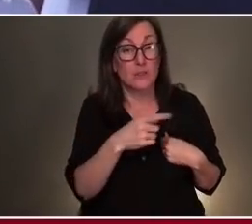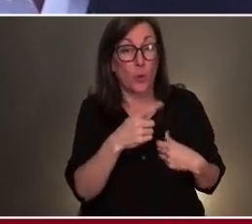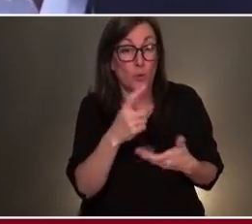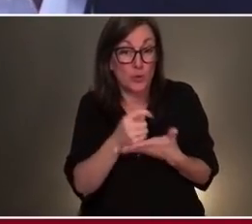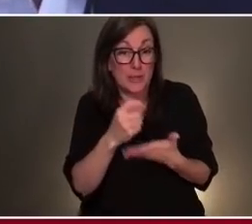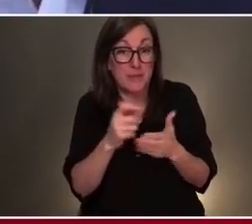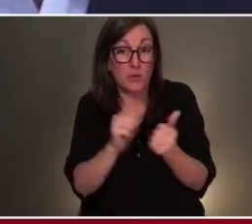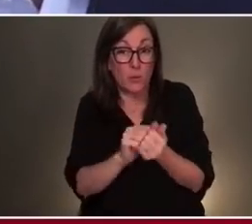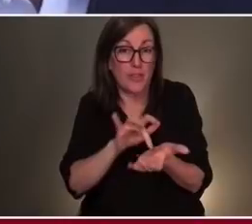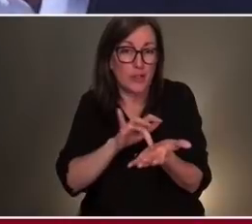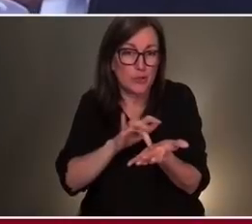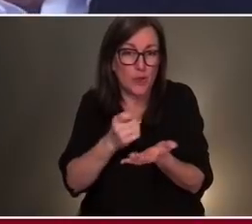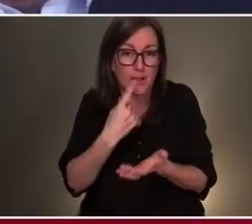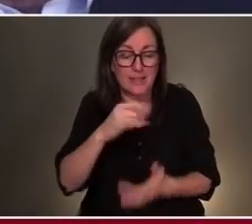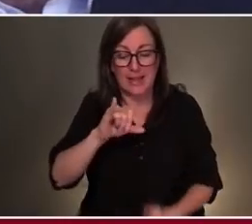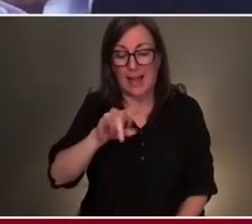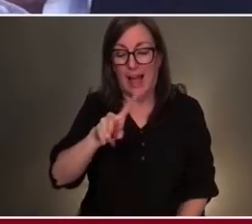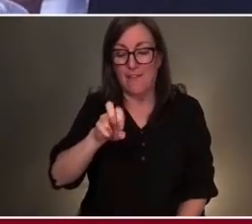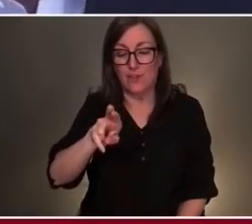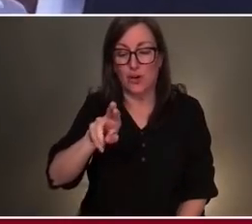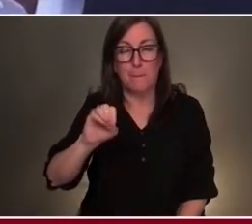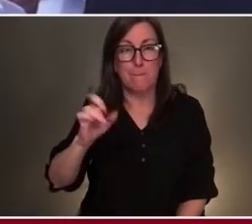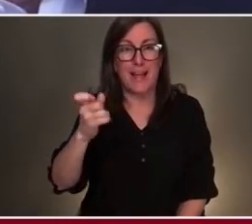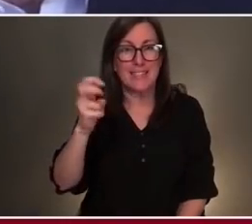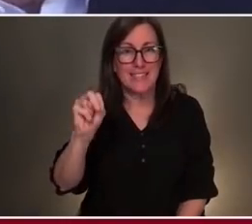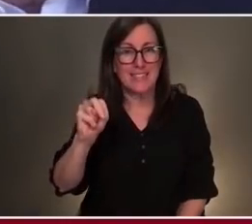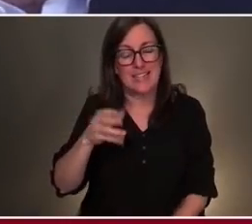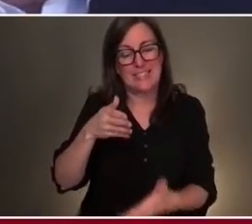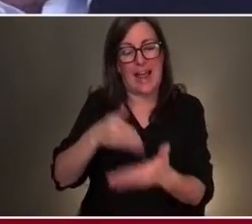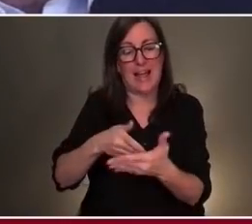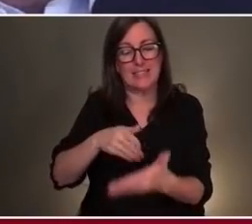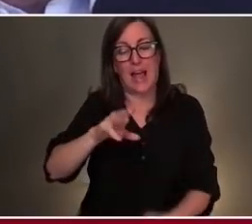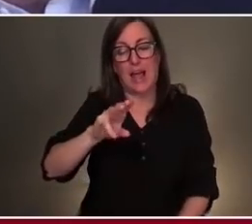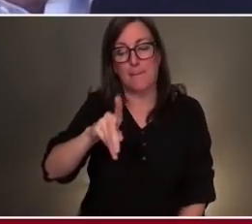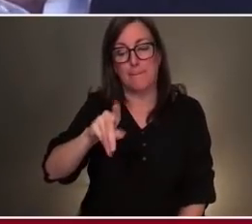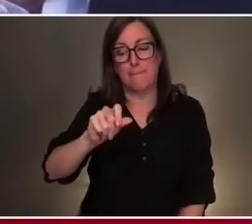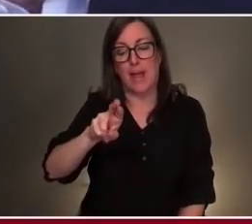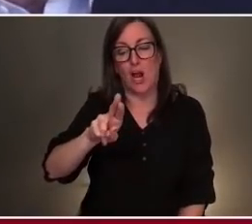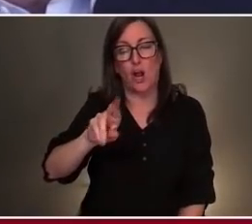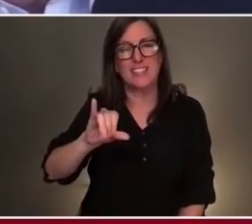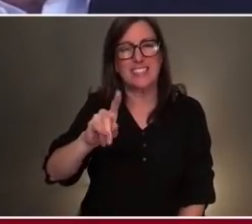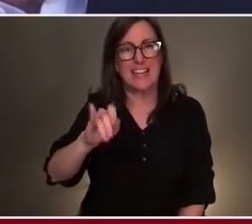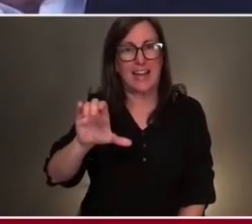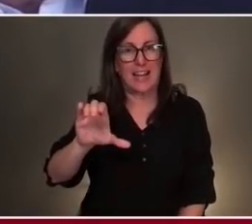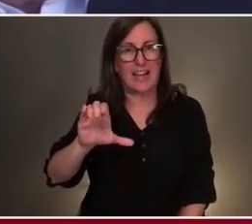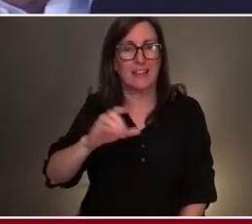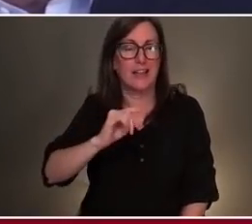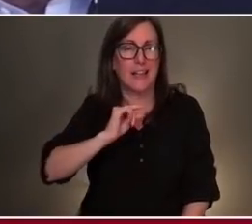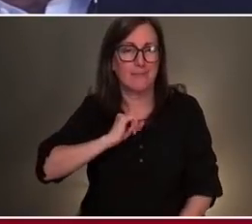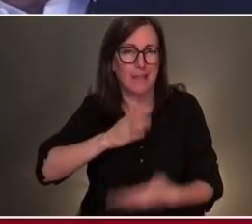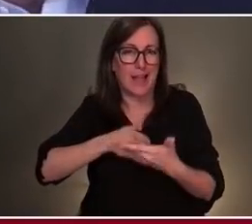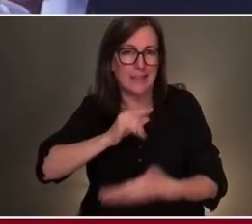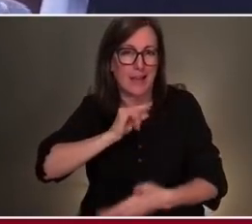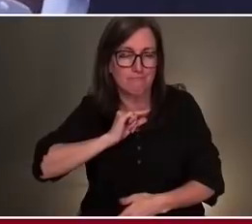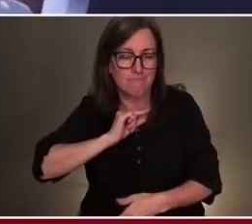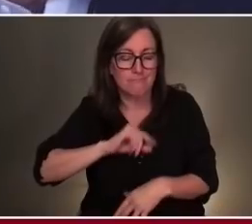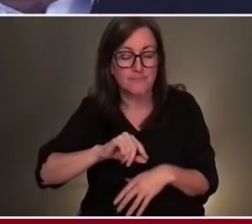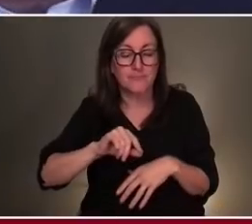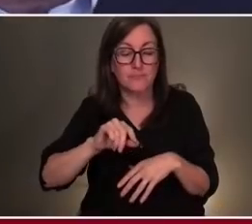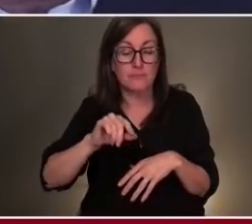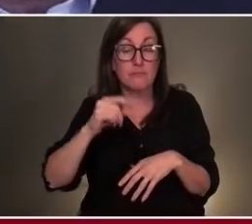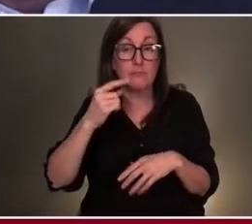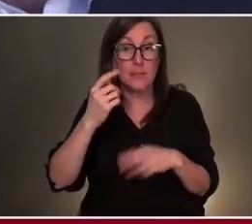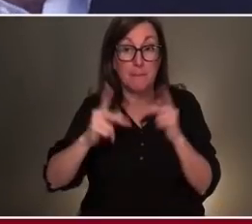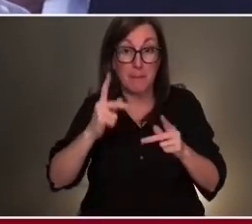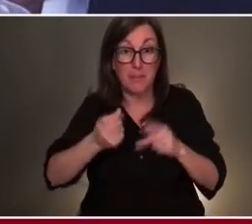with drugs like ivermectin, an anti-parasitic drug that in levels that many people take it today for COVID is highly